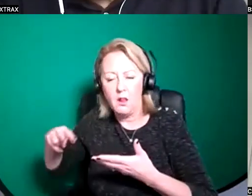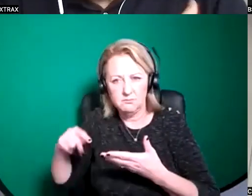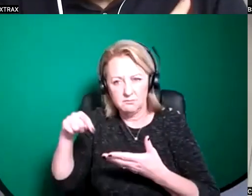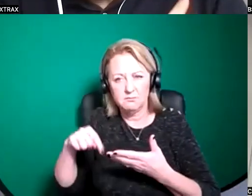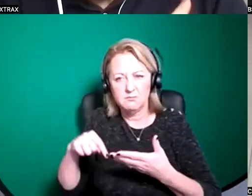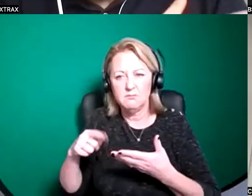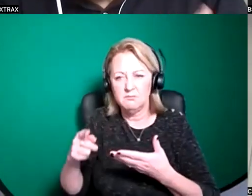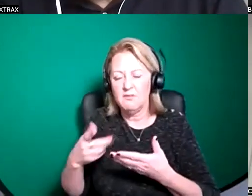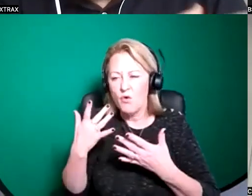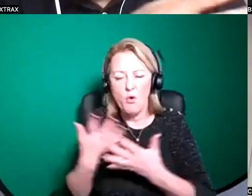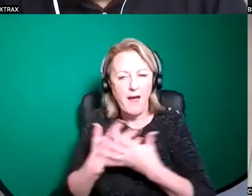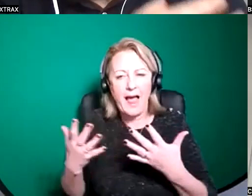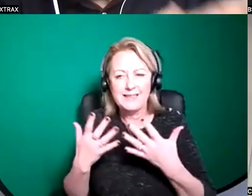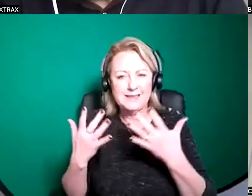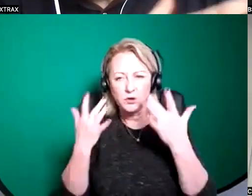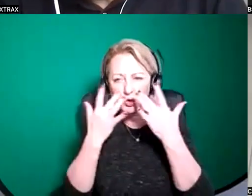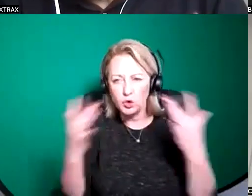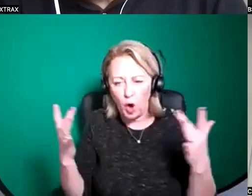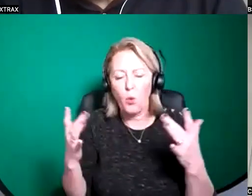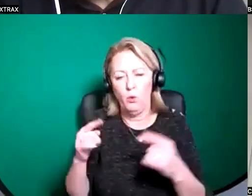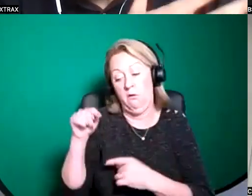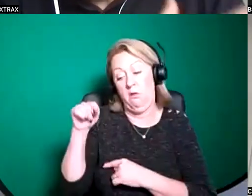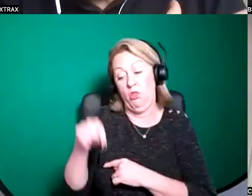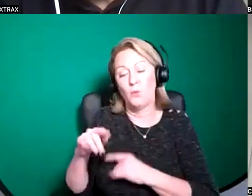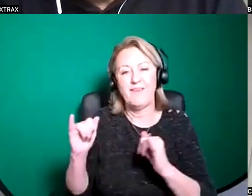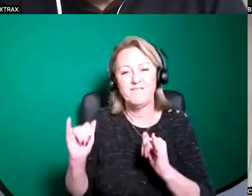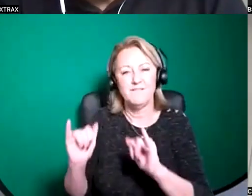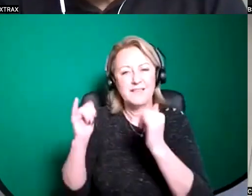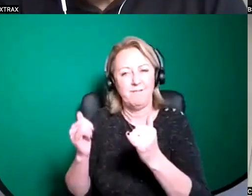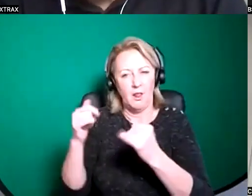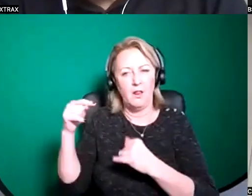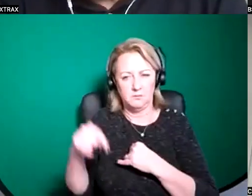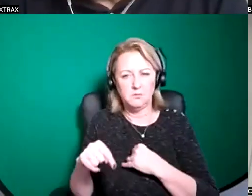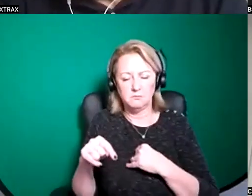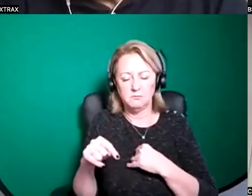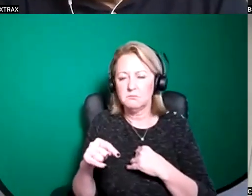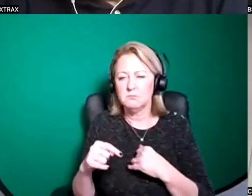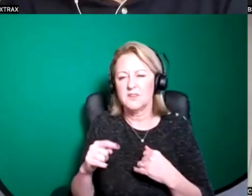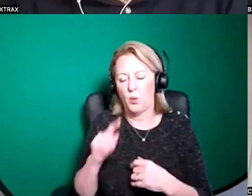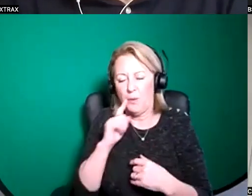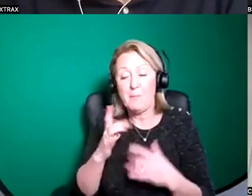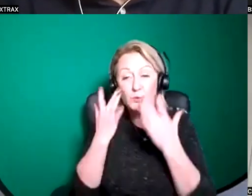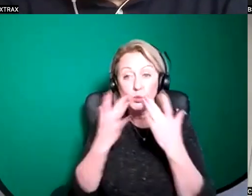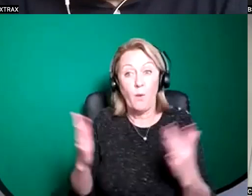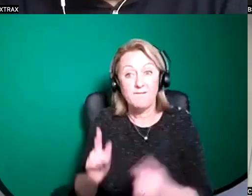for any shows that we commission they would be the festivals that are presenting uh those shows for the first time